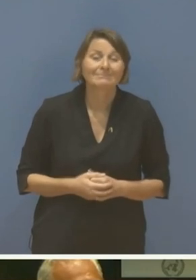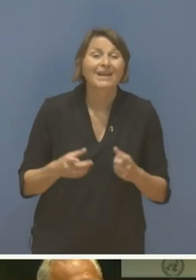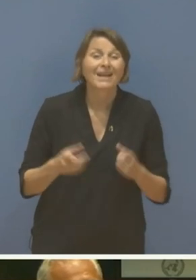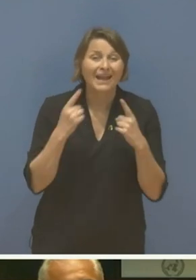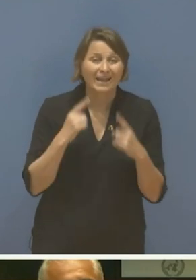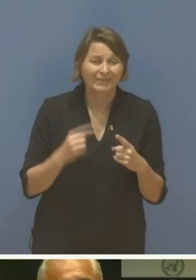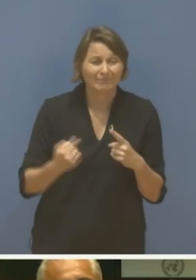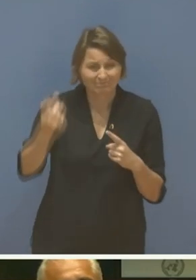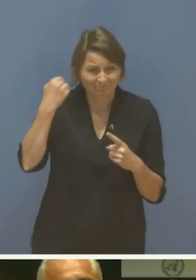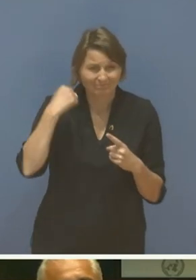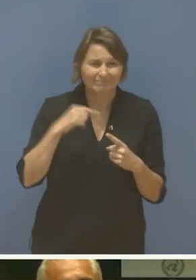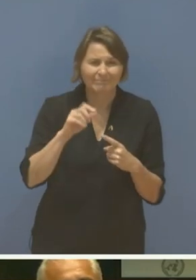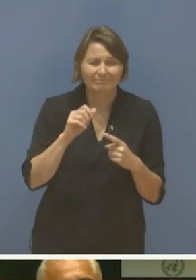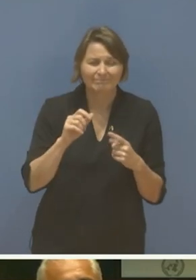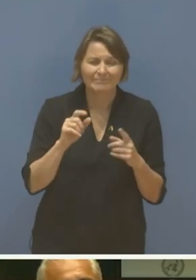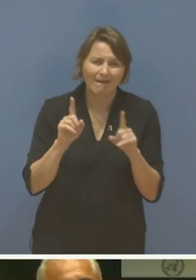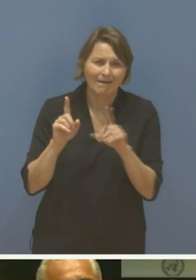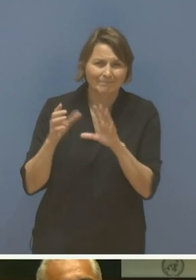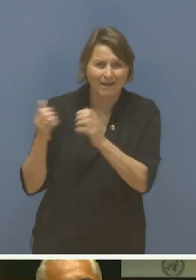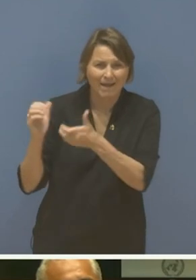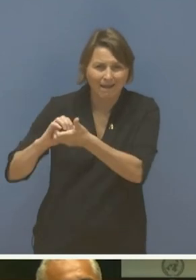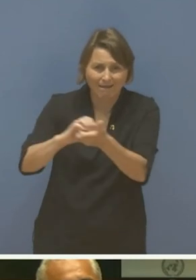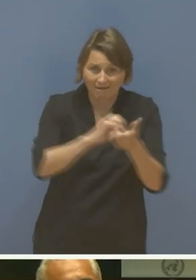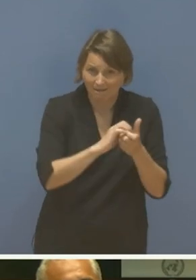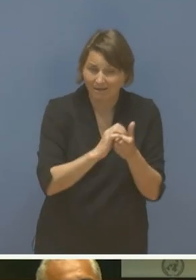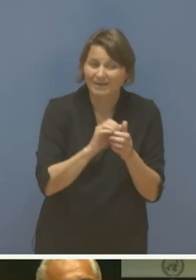independent Armenia in a program that was then dismantled by Stalin.